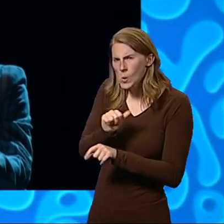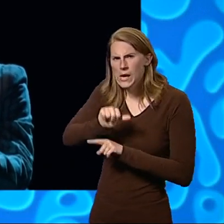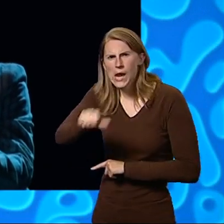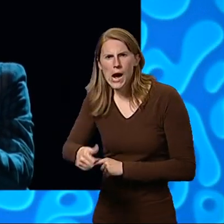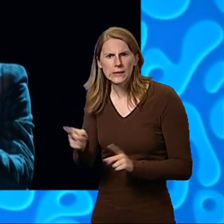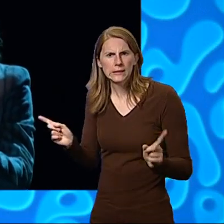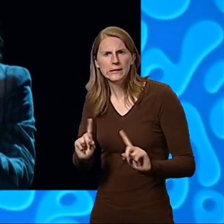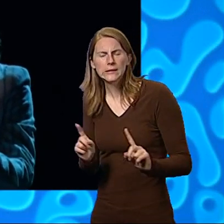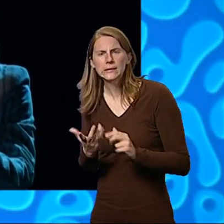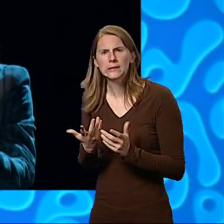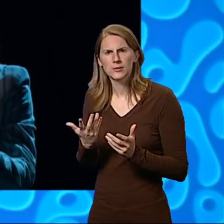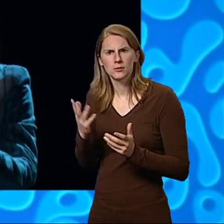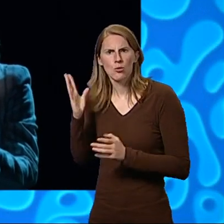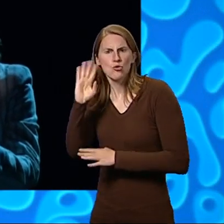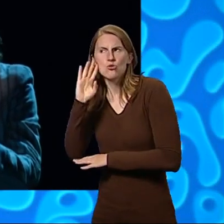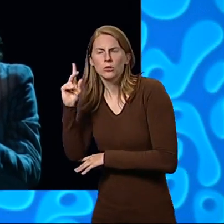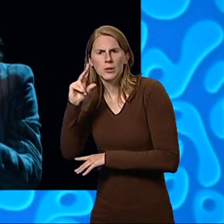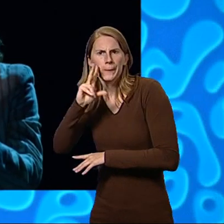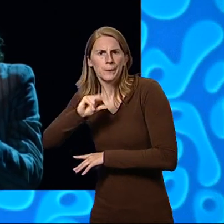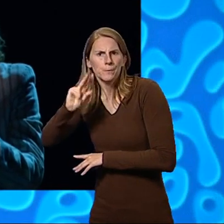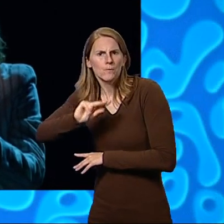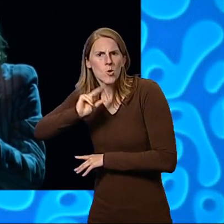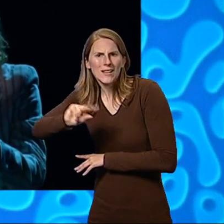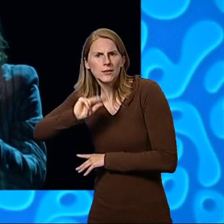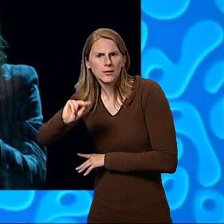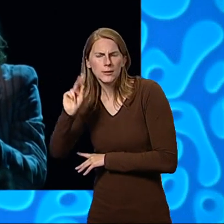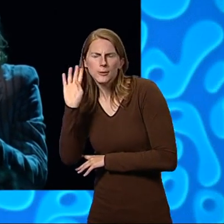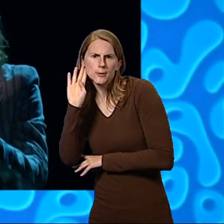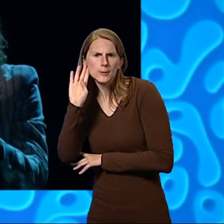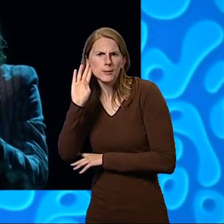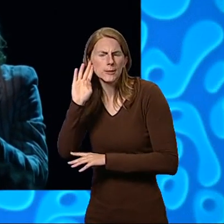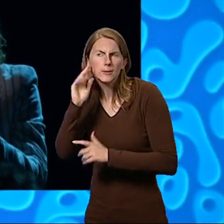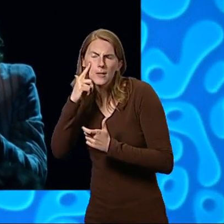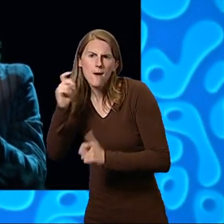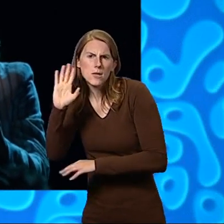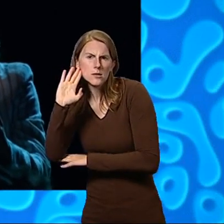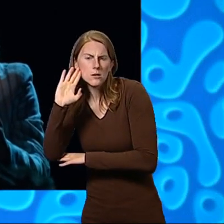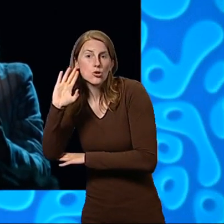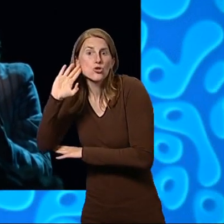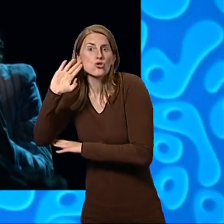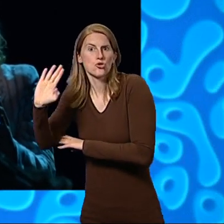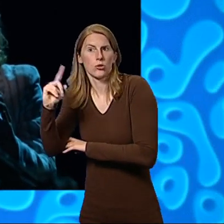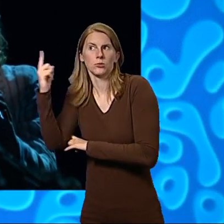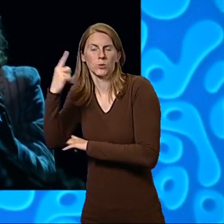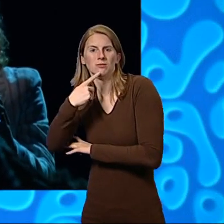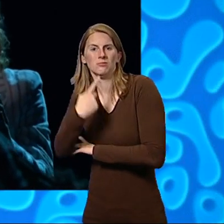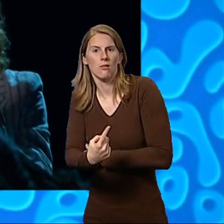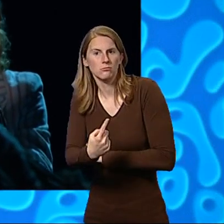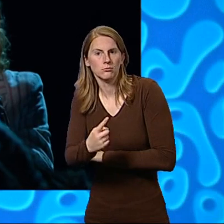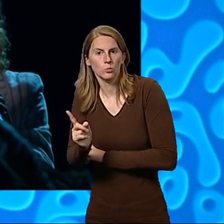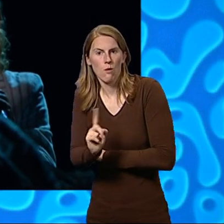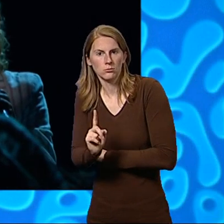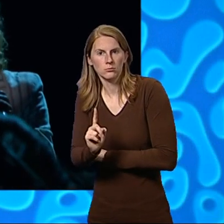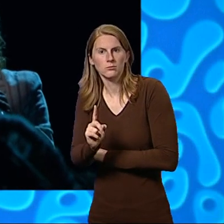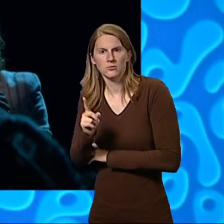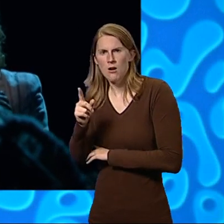muffled voices from above. Smudge listened carefully. He heard someone say, Get the gangplank ready.